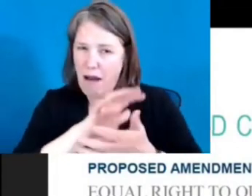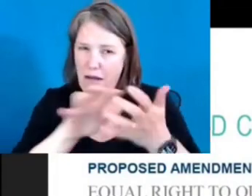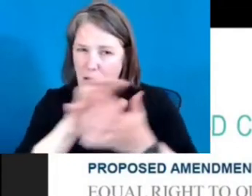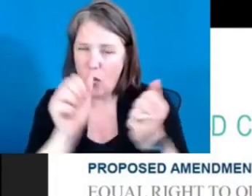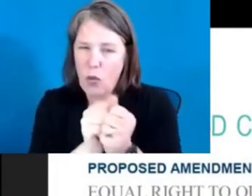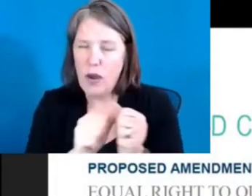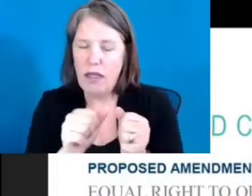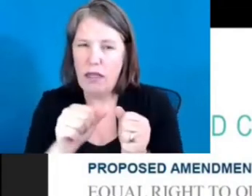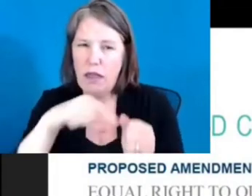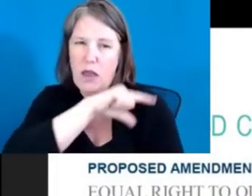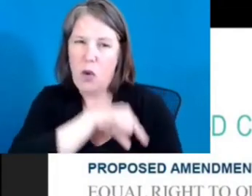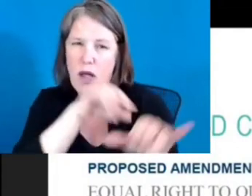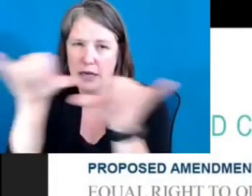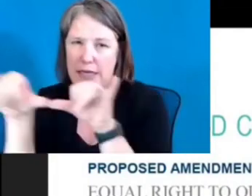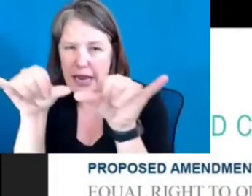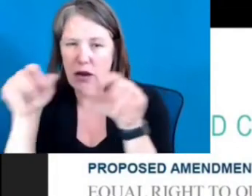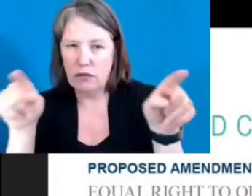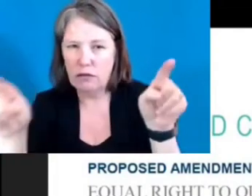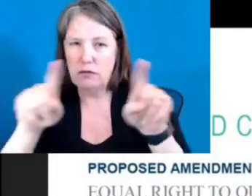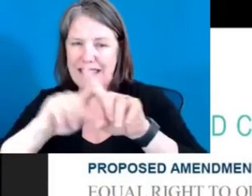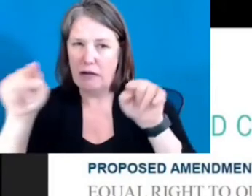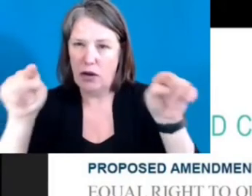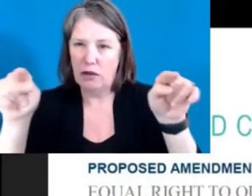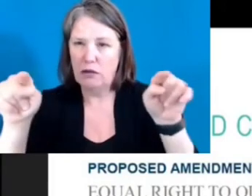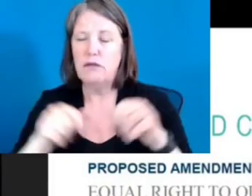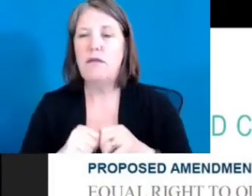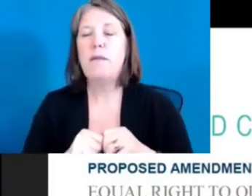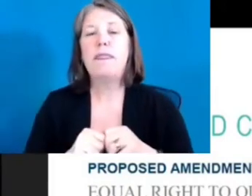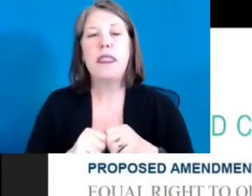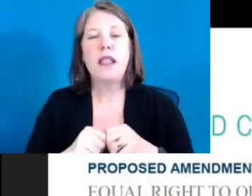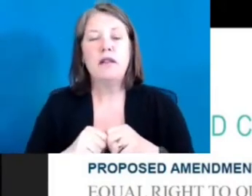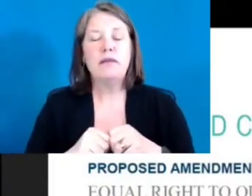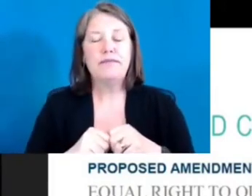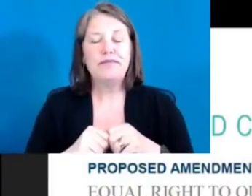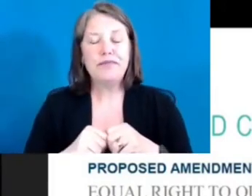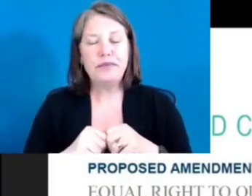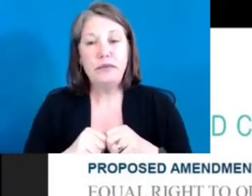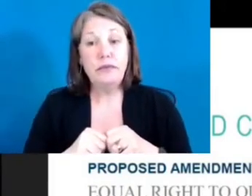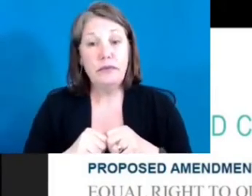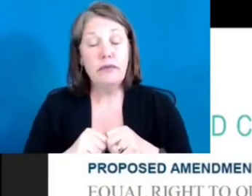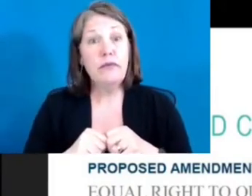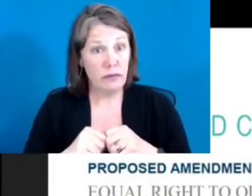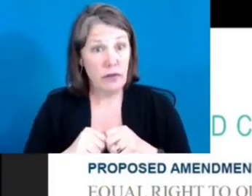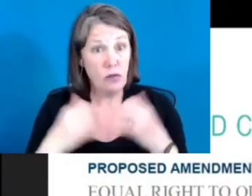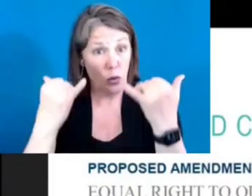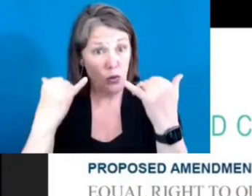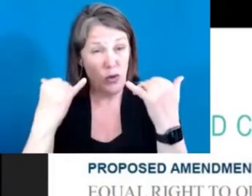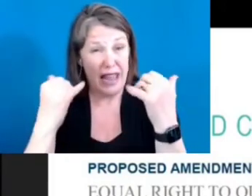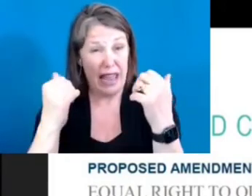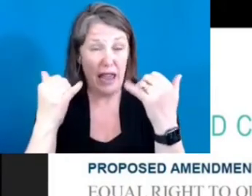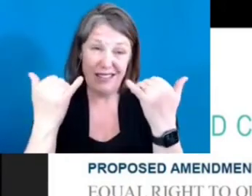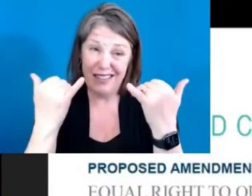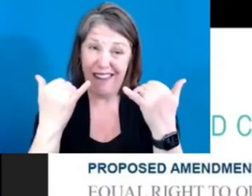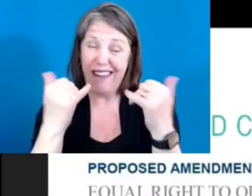As we exist today under our current constitutional language, we have fallen into the trap